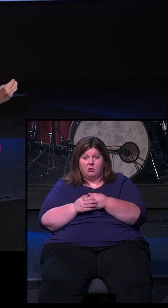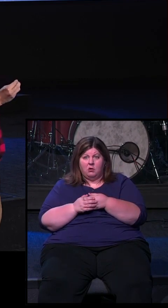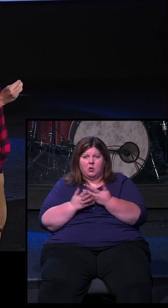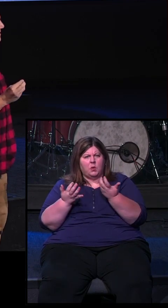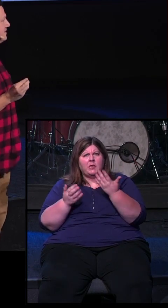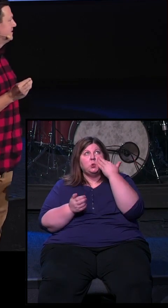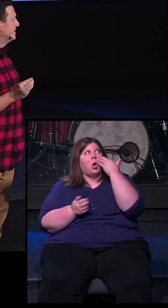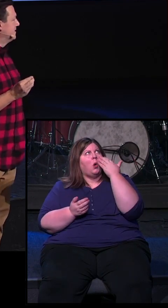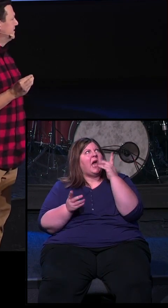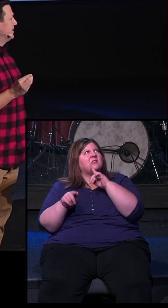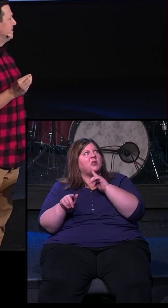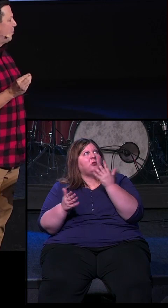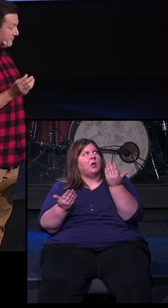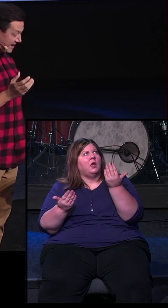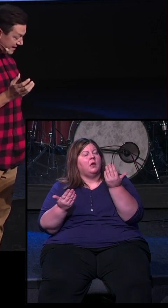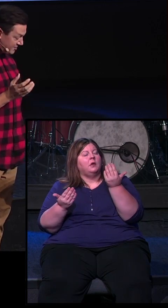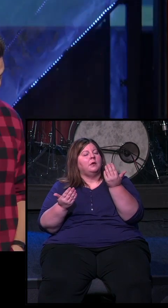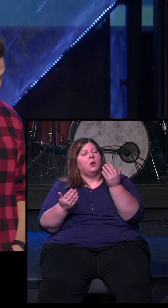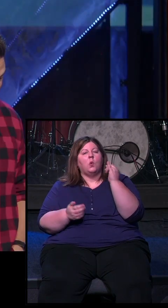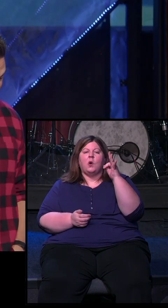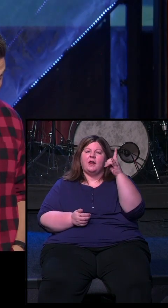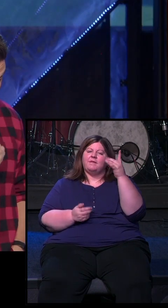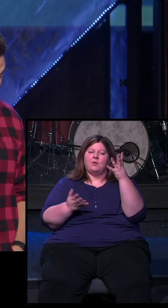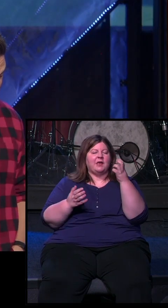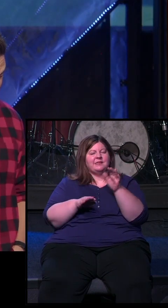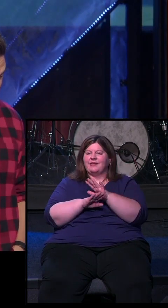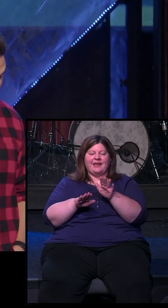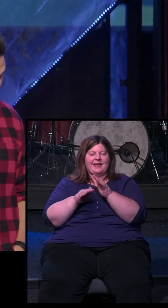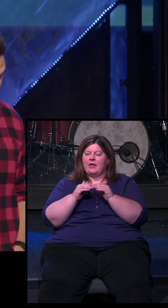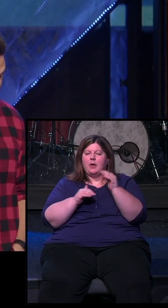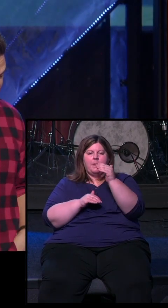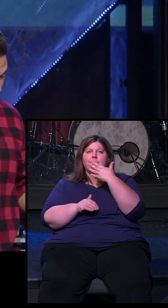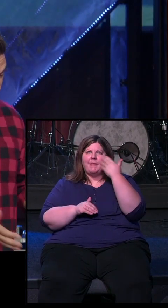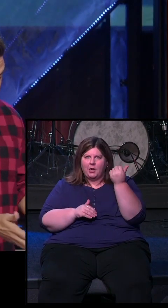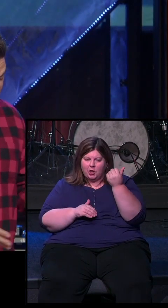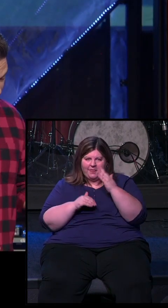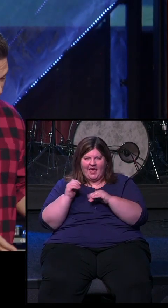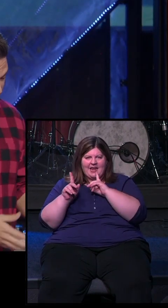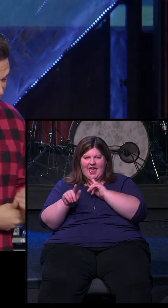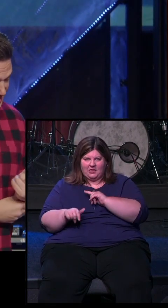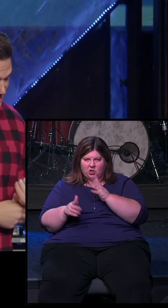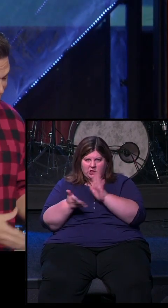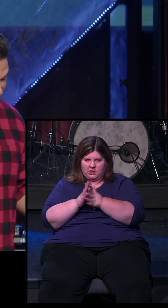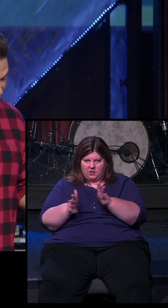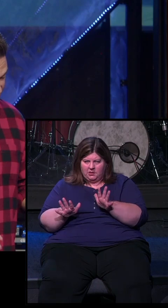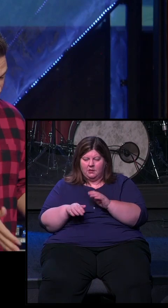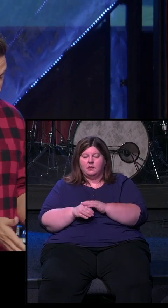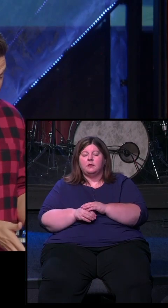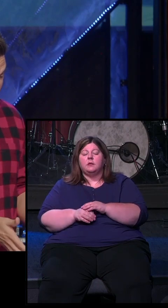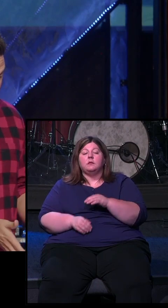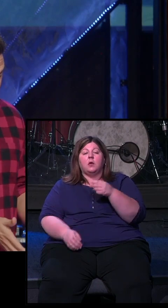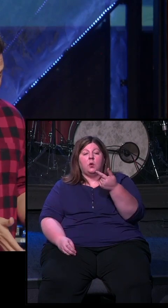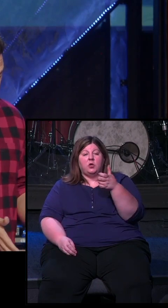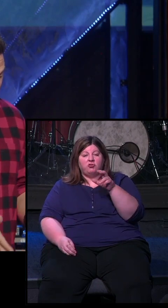want clarity. But what if God actually wants us to give us something better? And so what I want to do is I want to go to Genesis chapter 15,